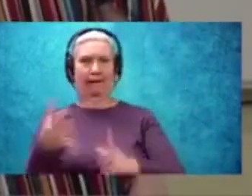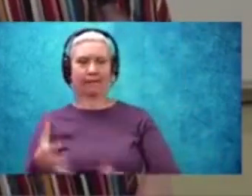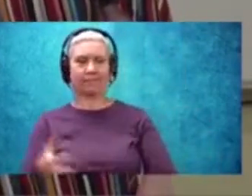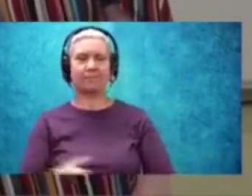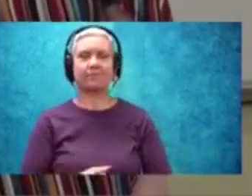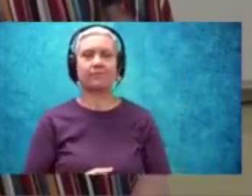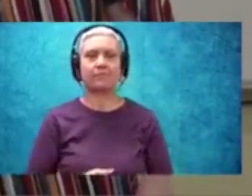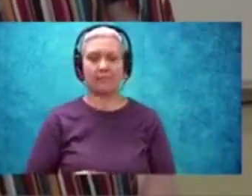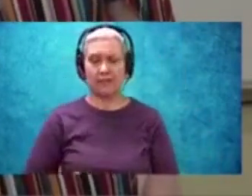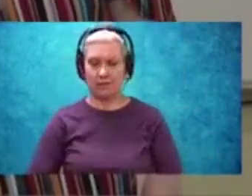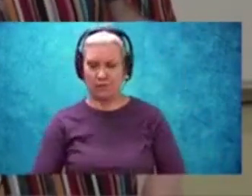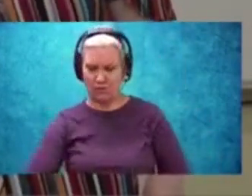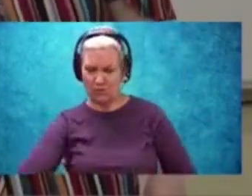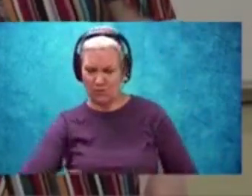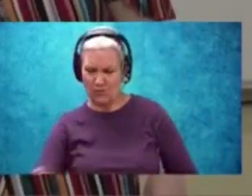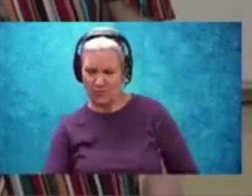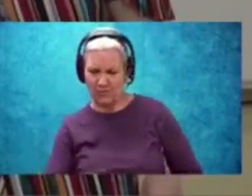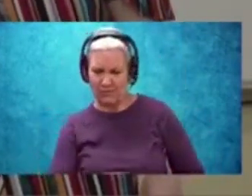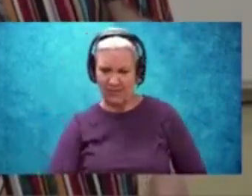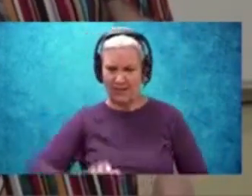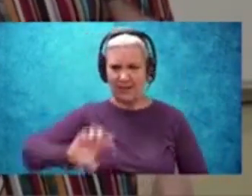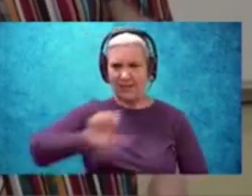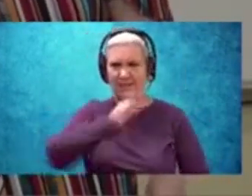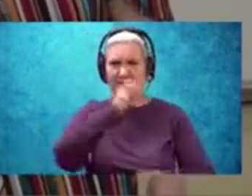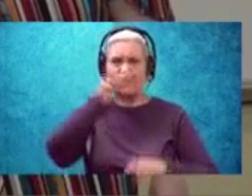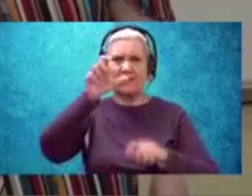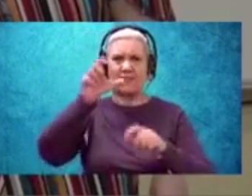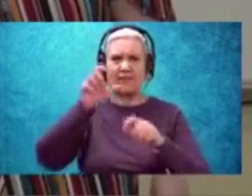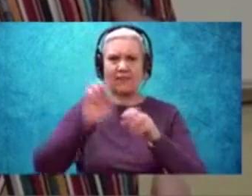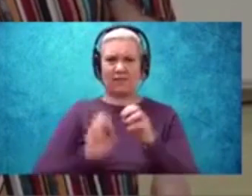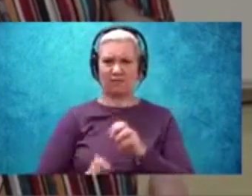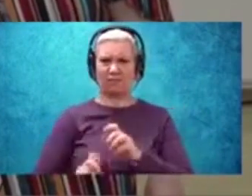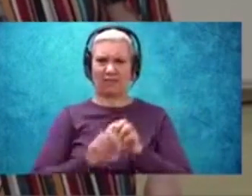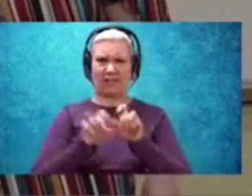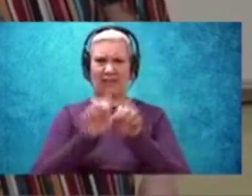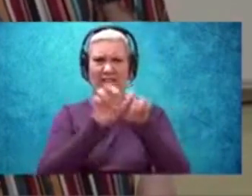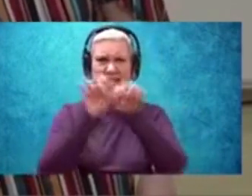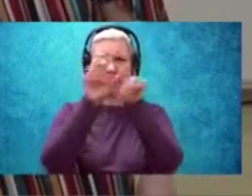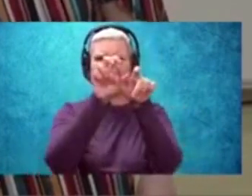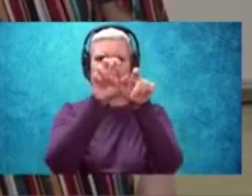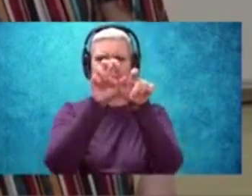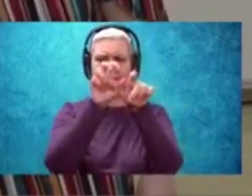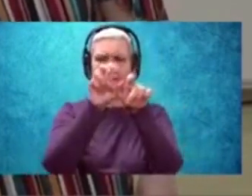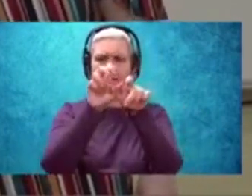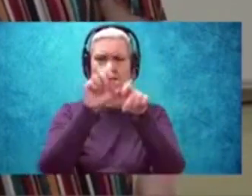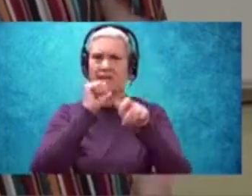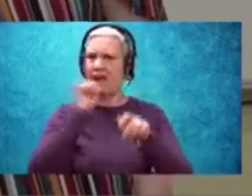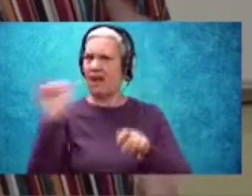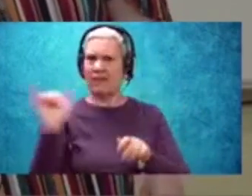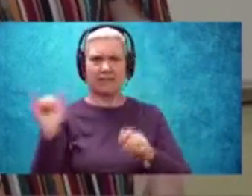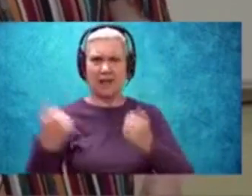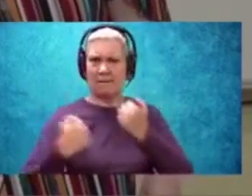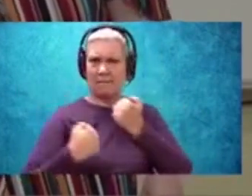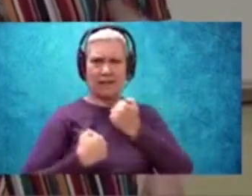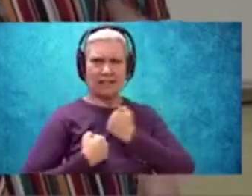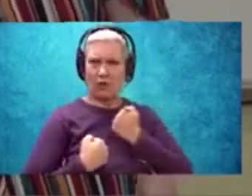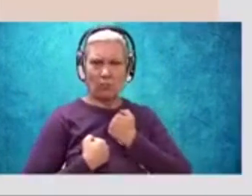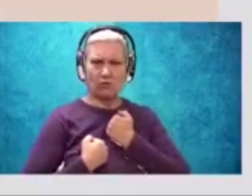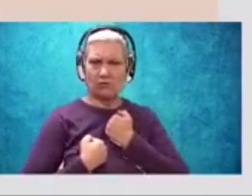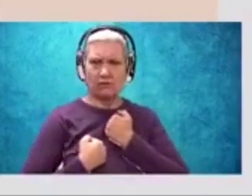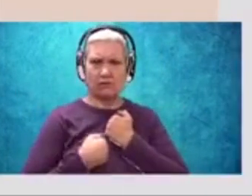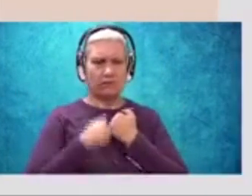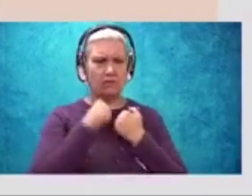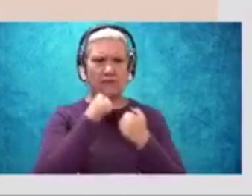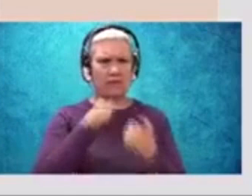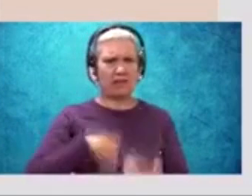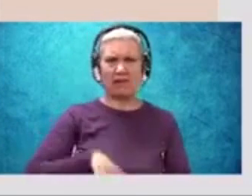up out of the drains, not like soldiers, not on the defensive, not meaning to offend